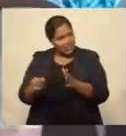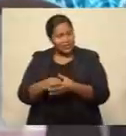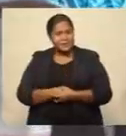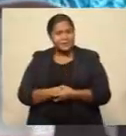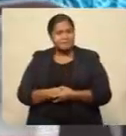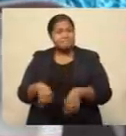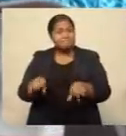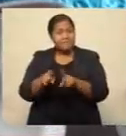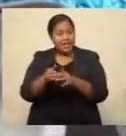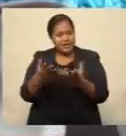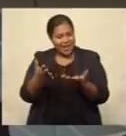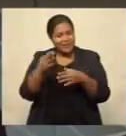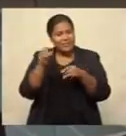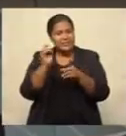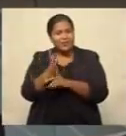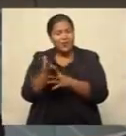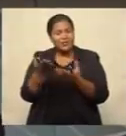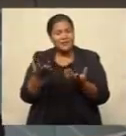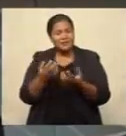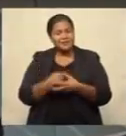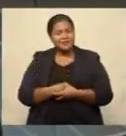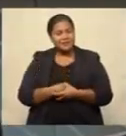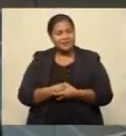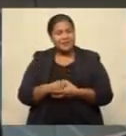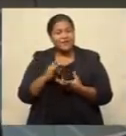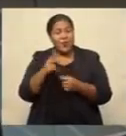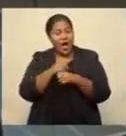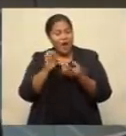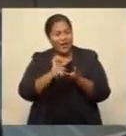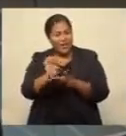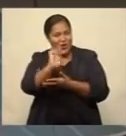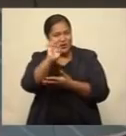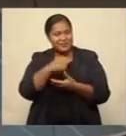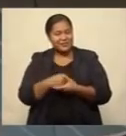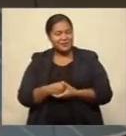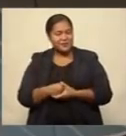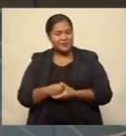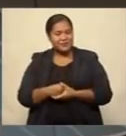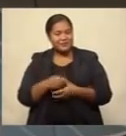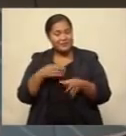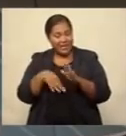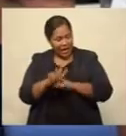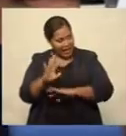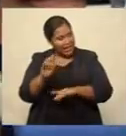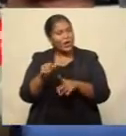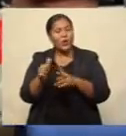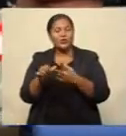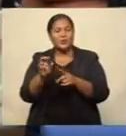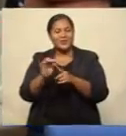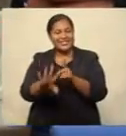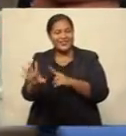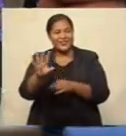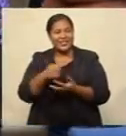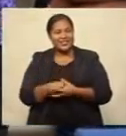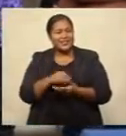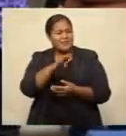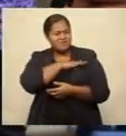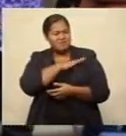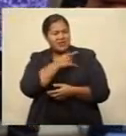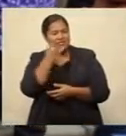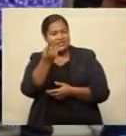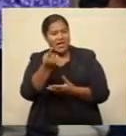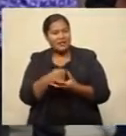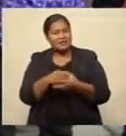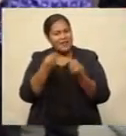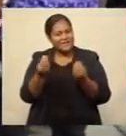likewise, we know it's important to, uh, the economies in, uh, the Pacific as well. Sir Selja also says they value